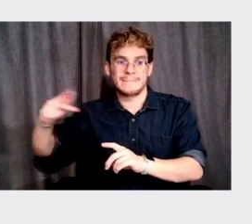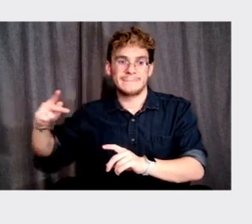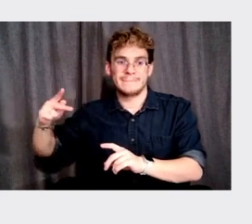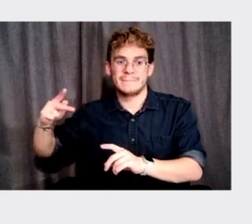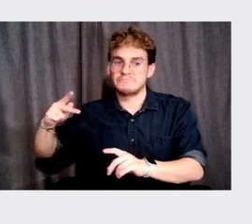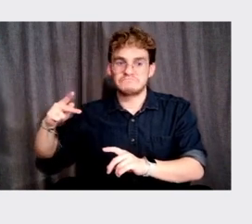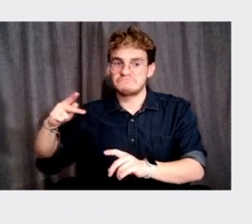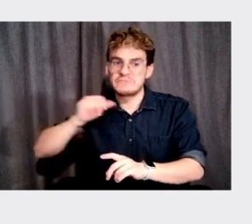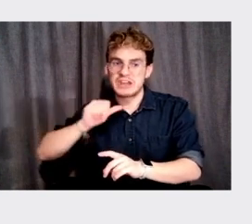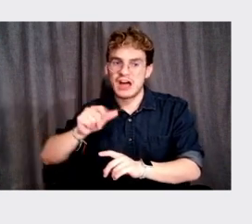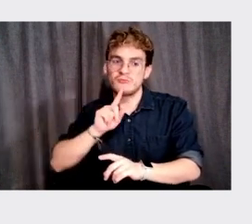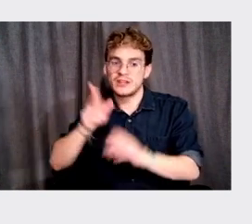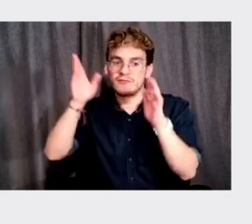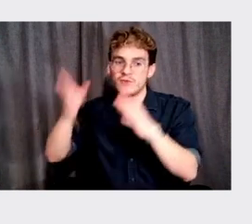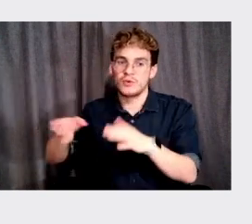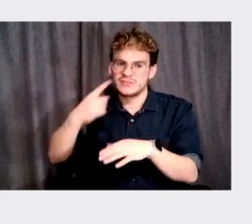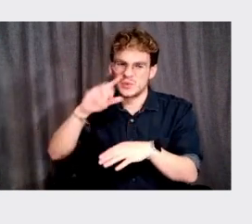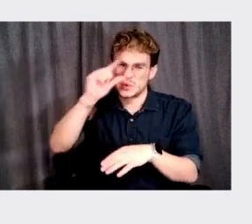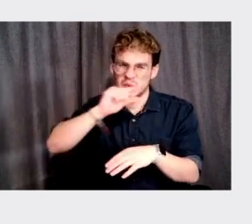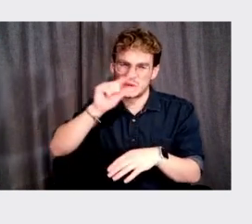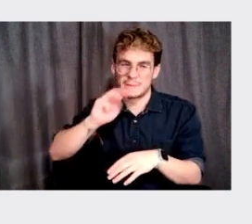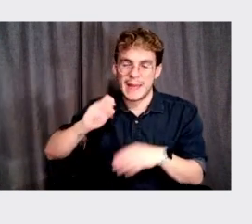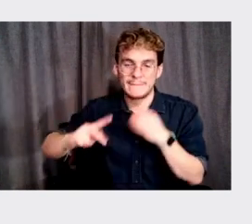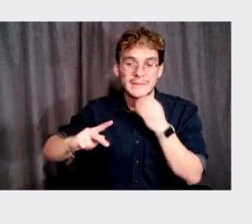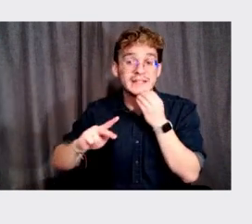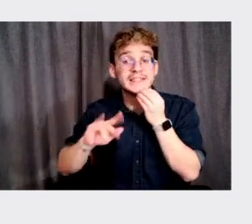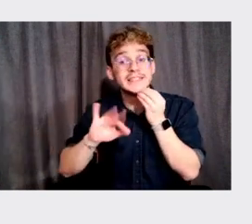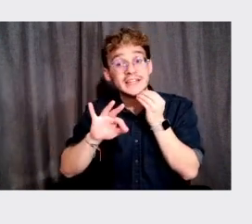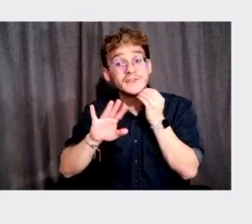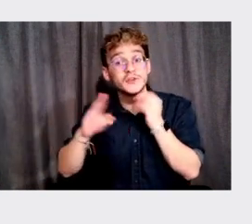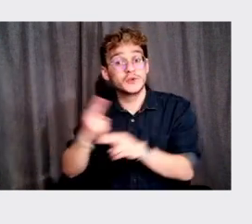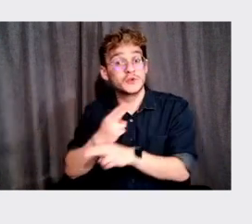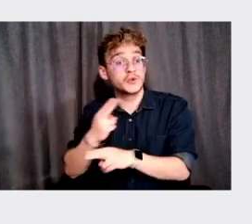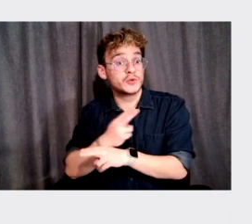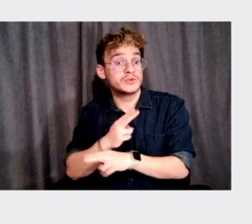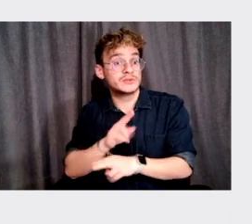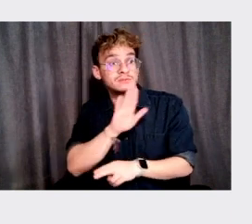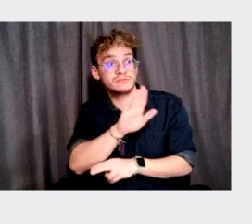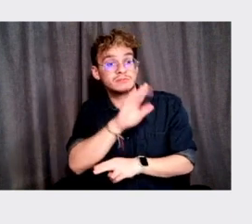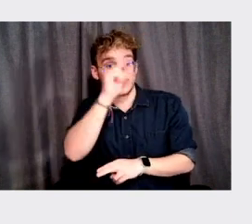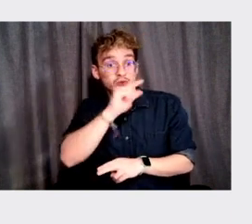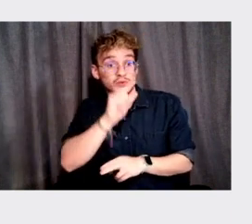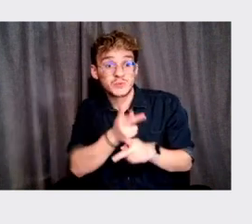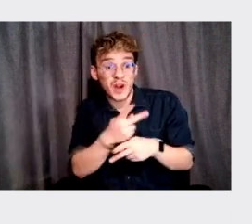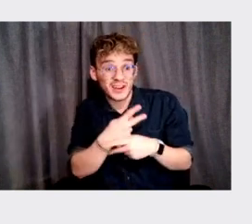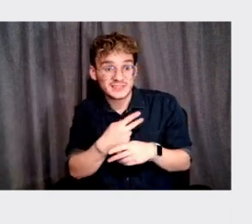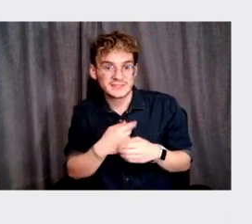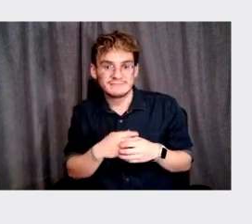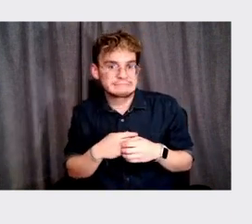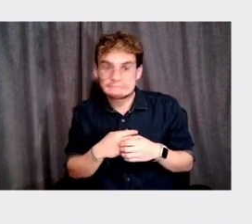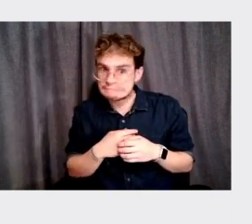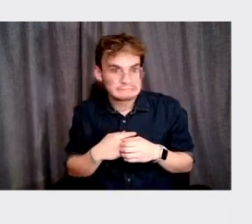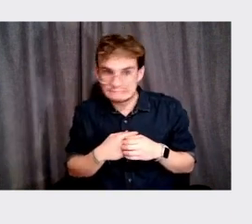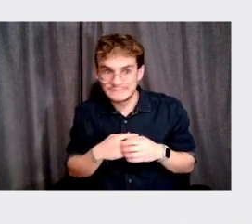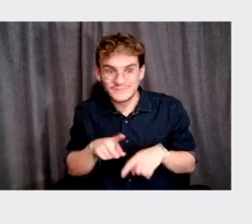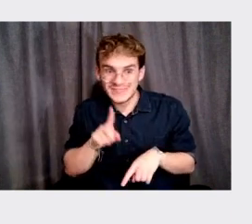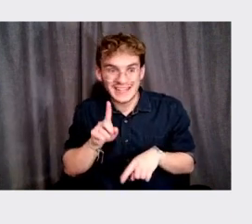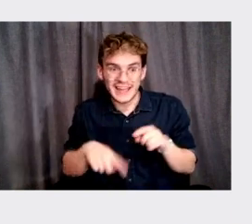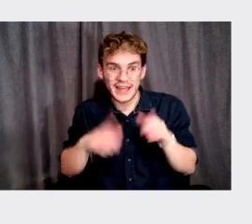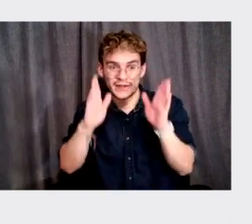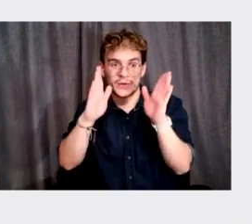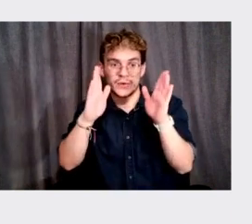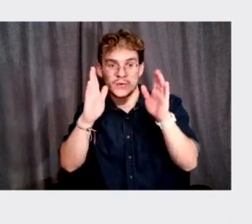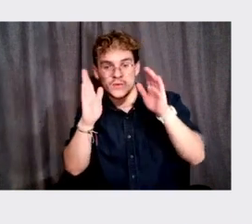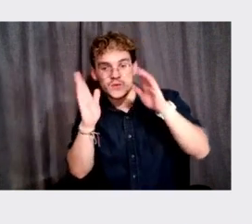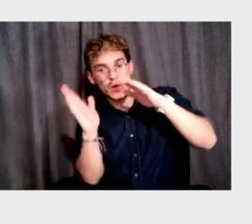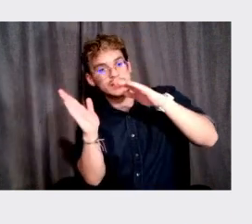right? So you can't, if you use their, their, their product, you can't actually rotate the